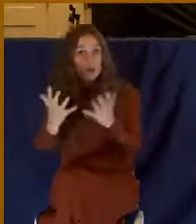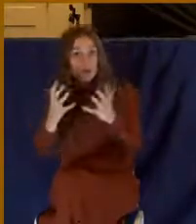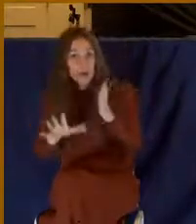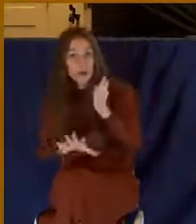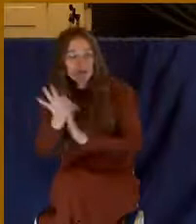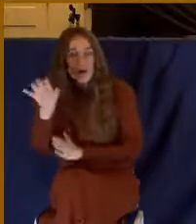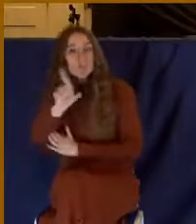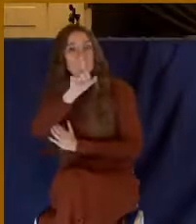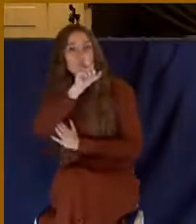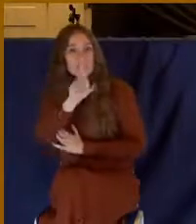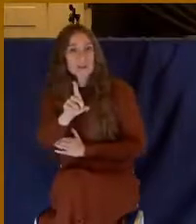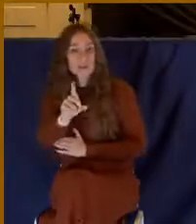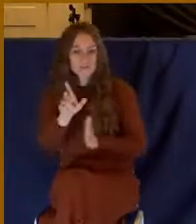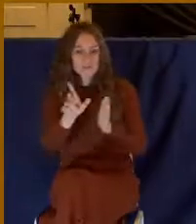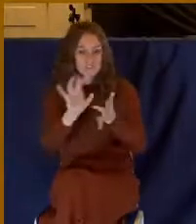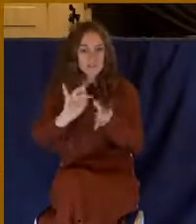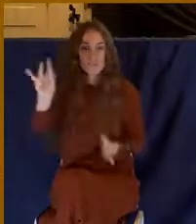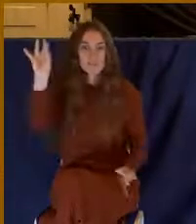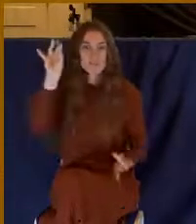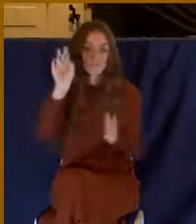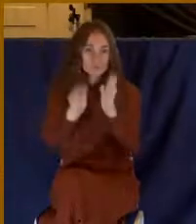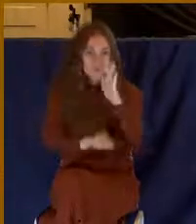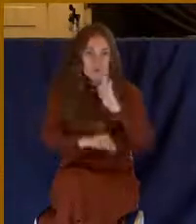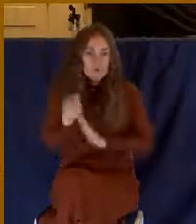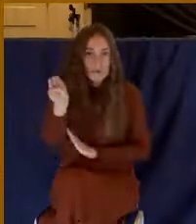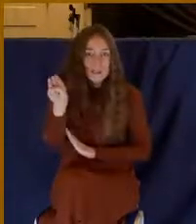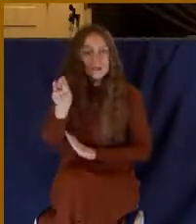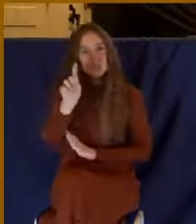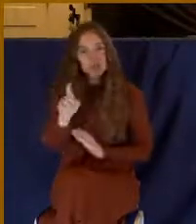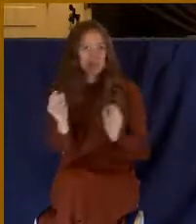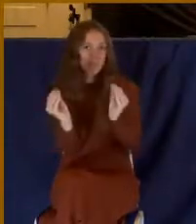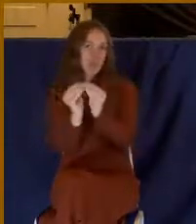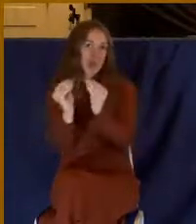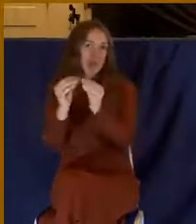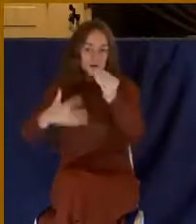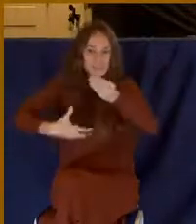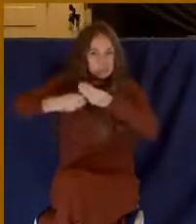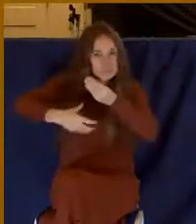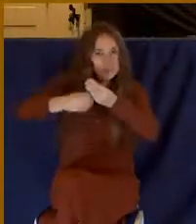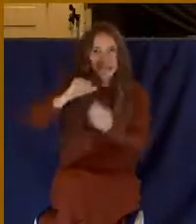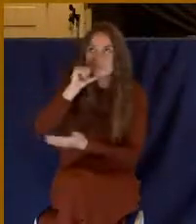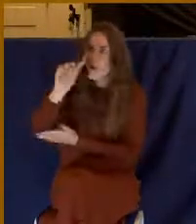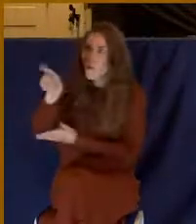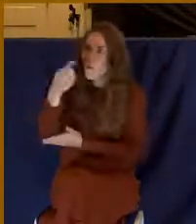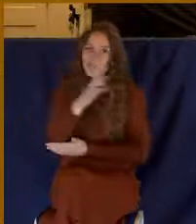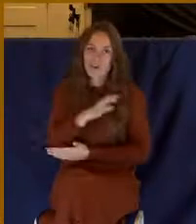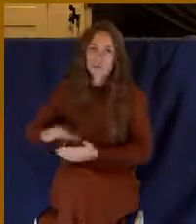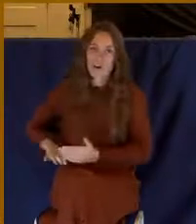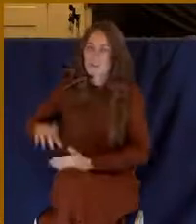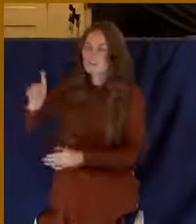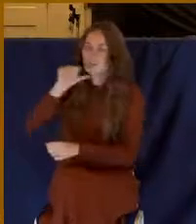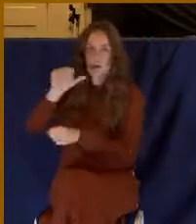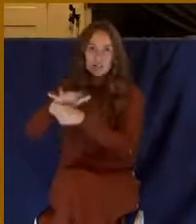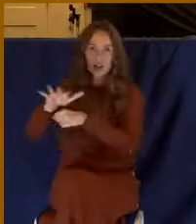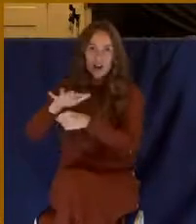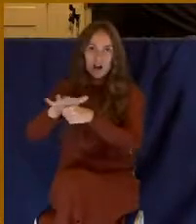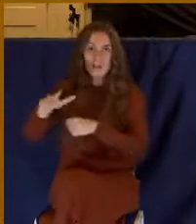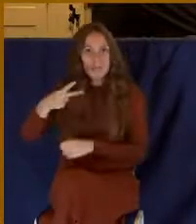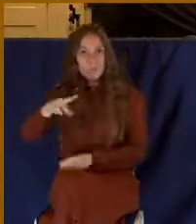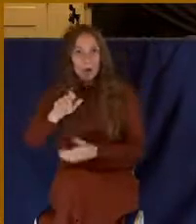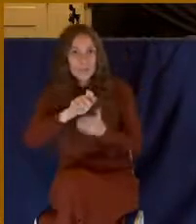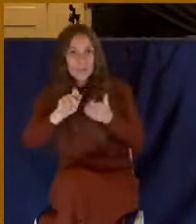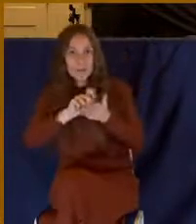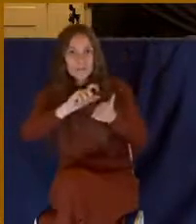spiritual maturity and perfection, you need more than just Christ. And Paul writes against this idea. We see it in verse 10 where it says, You're